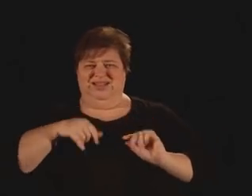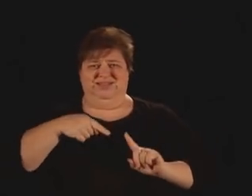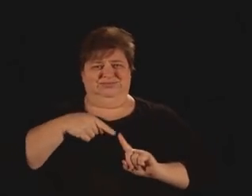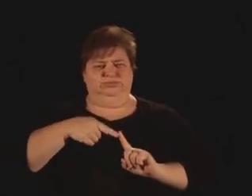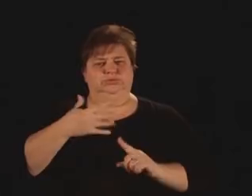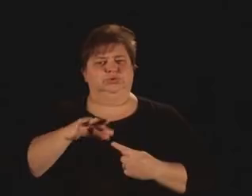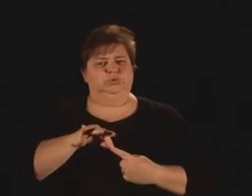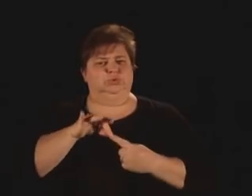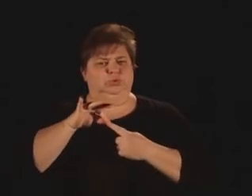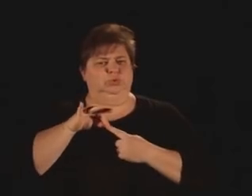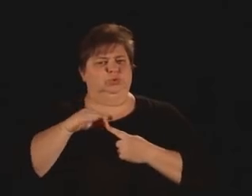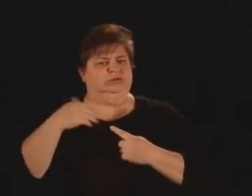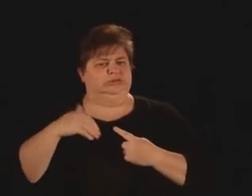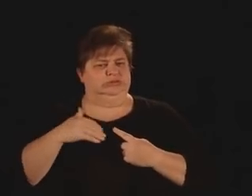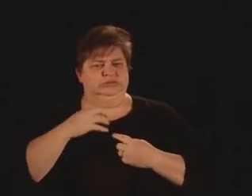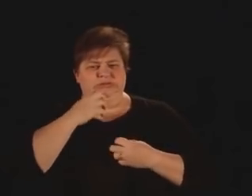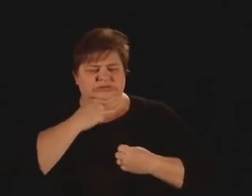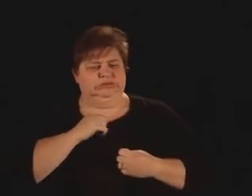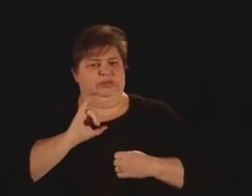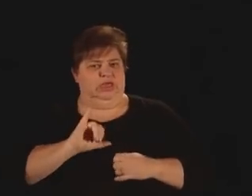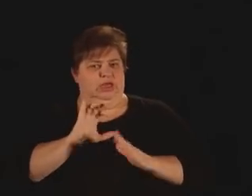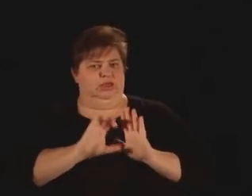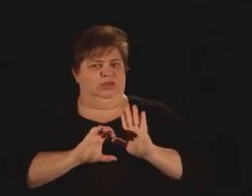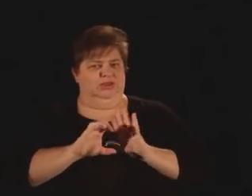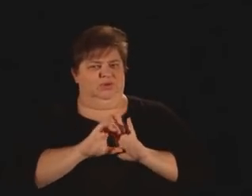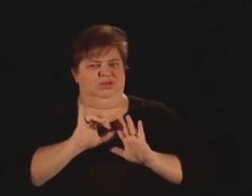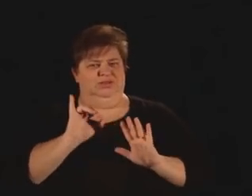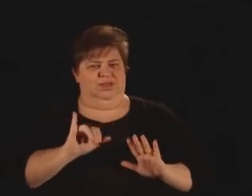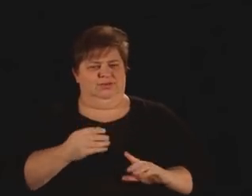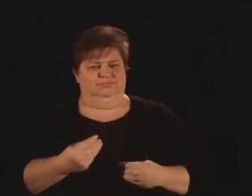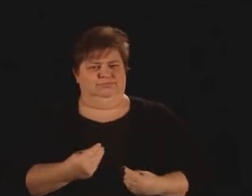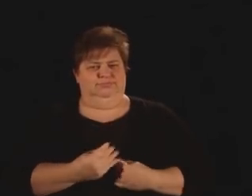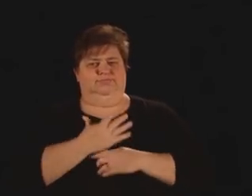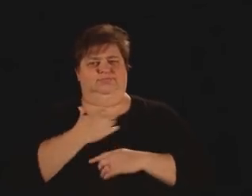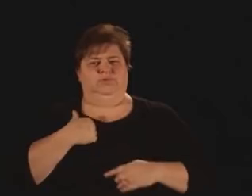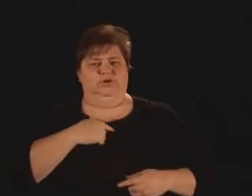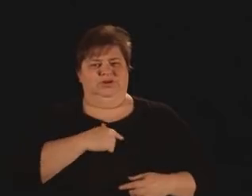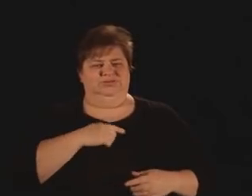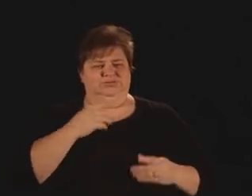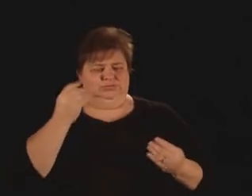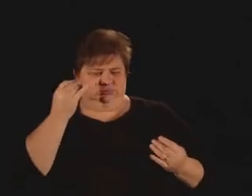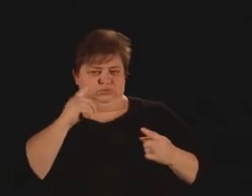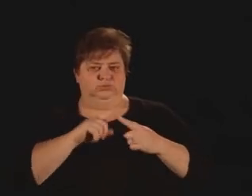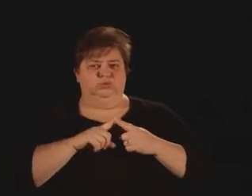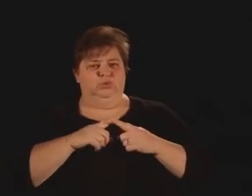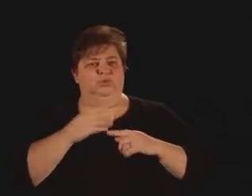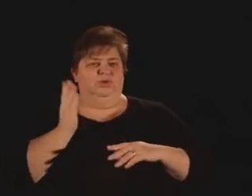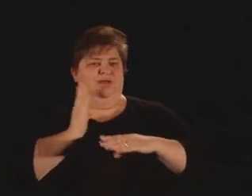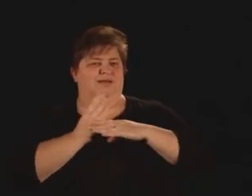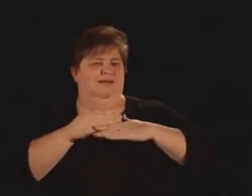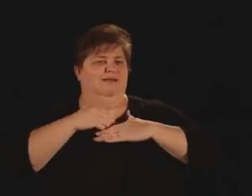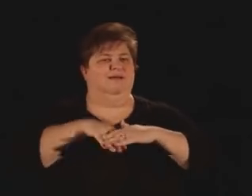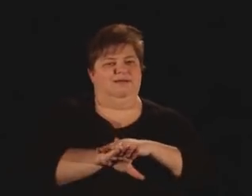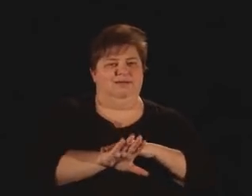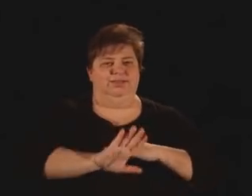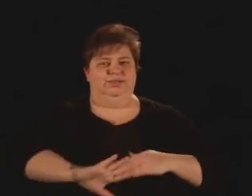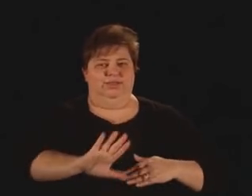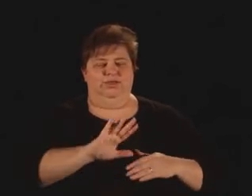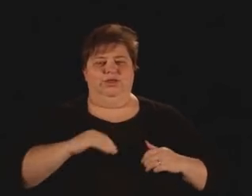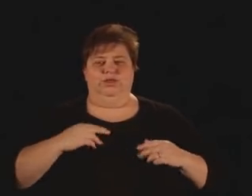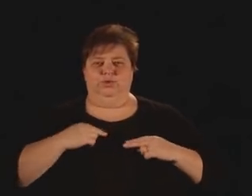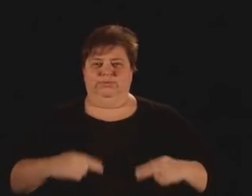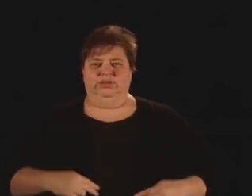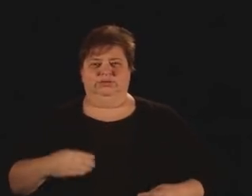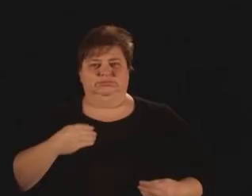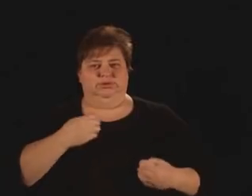And it's this unique and underappreciated characteristic that gives us an opportunity to hack the human belief system.